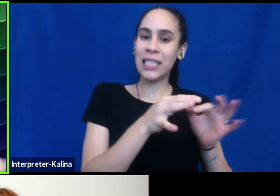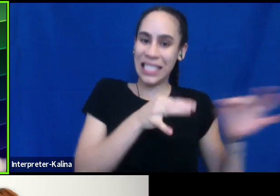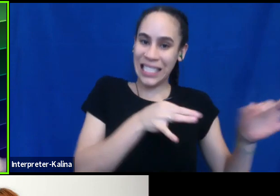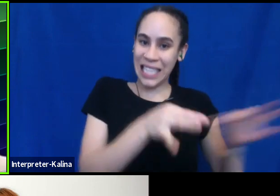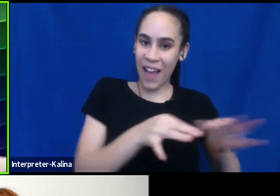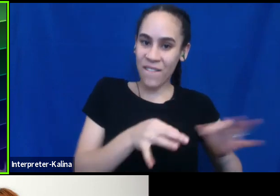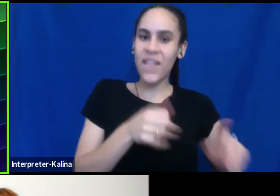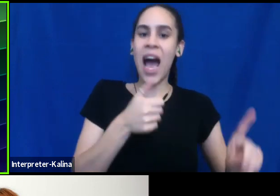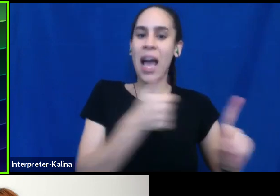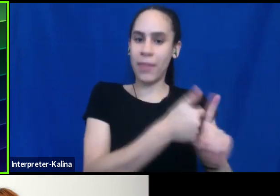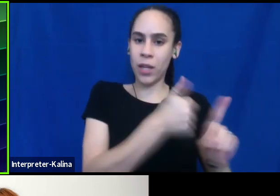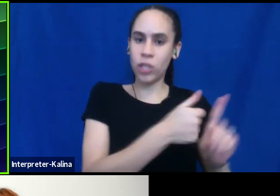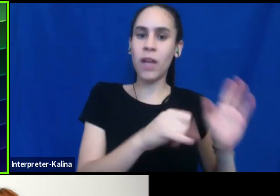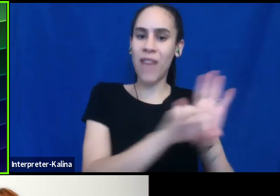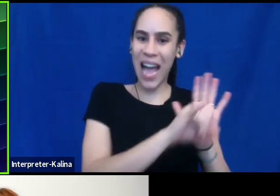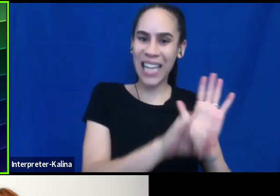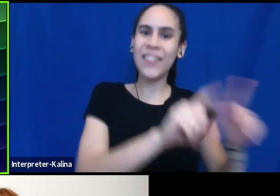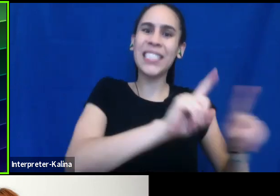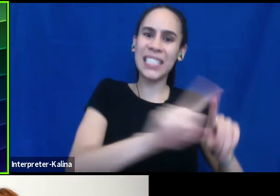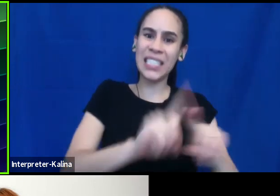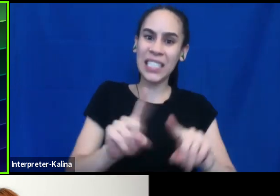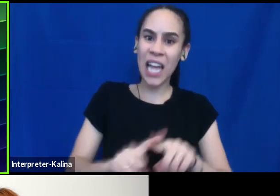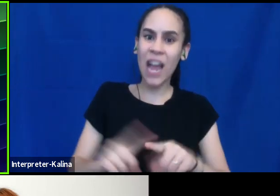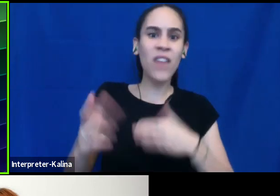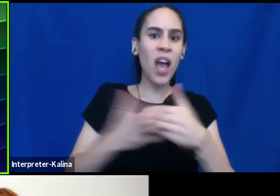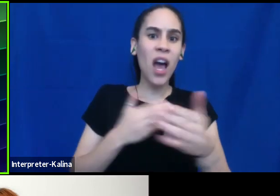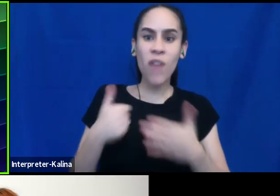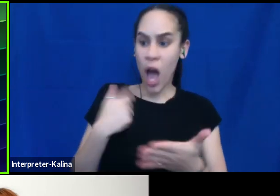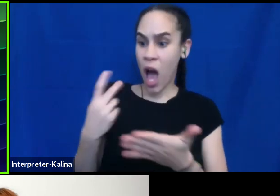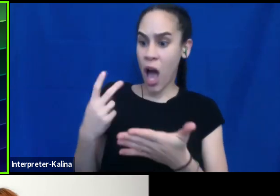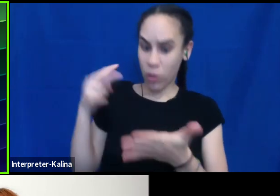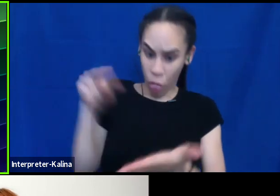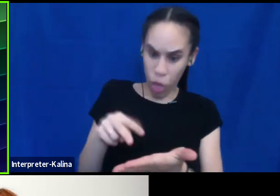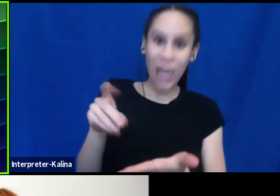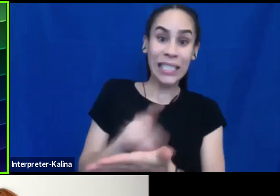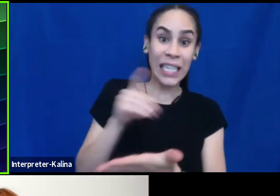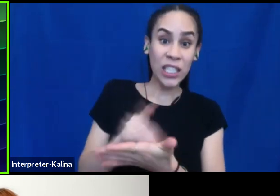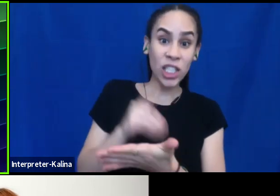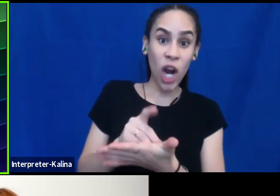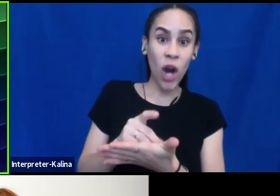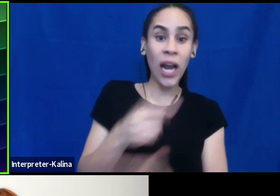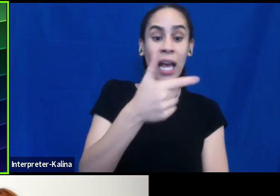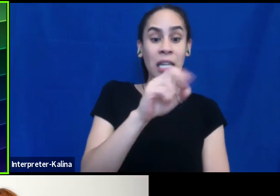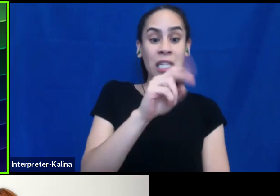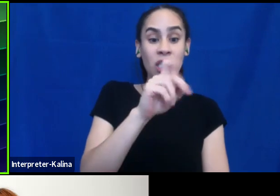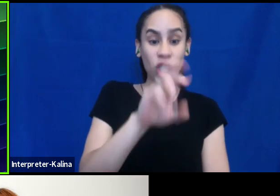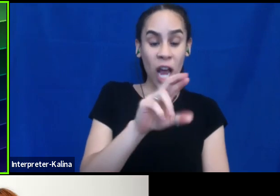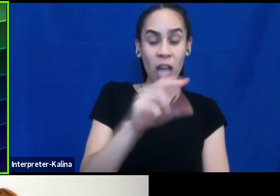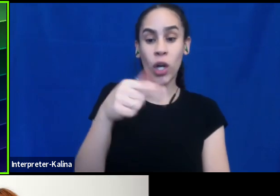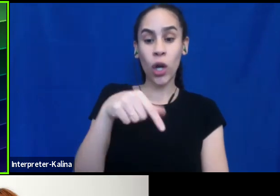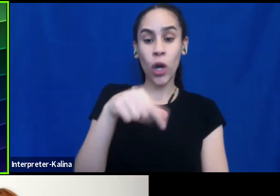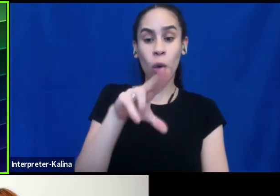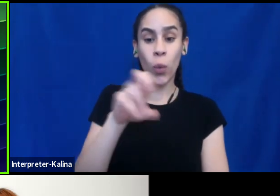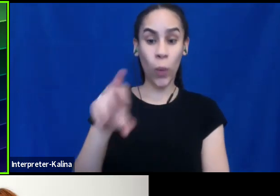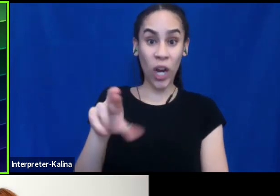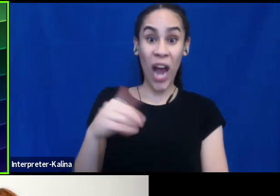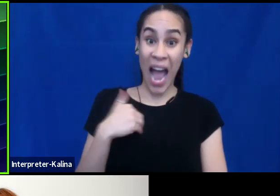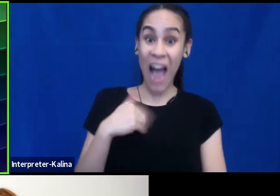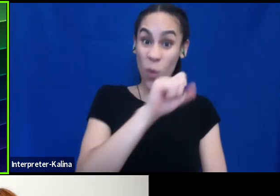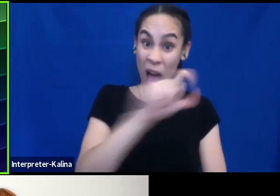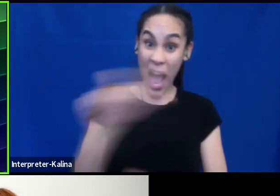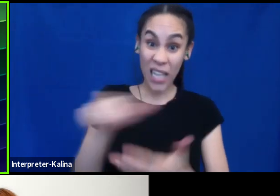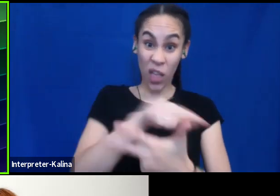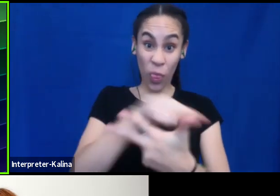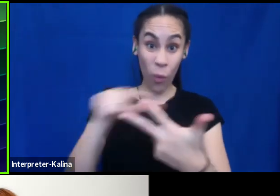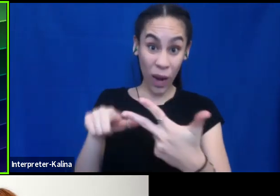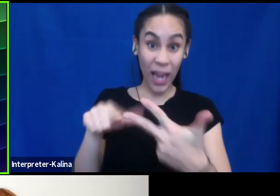if we look at the dictionary definition of like genderqueer, um, if you ask three different people who are genderqueer to define that,